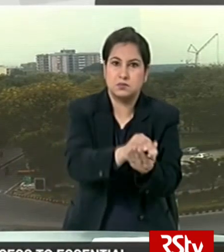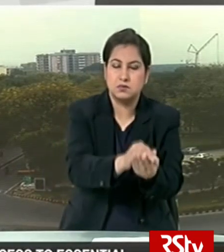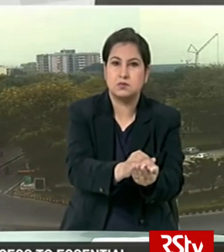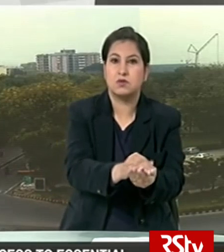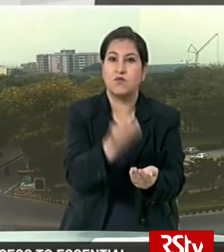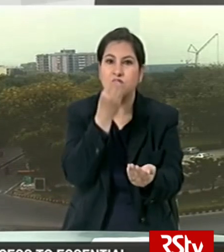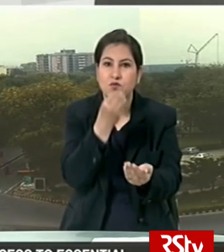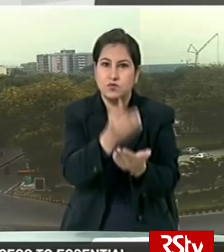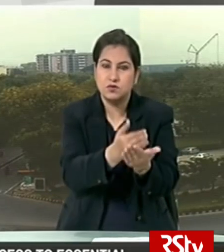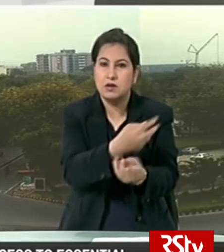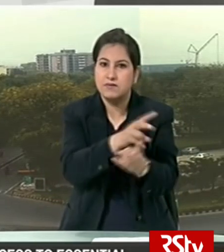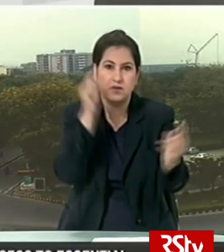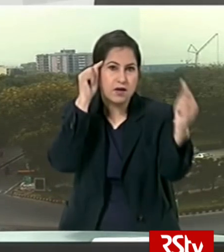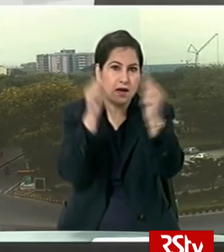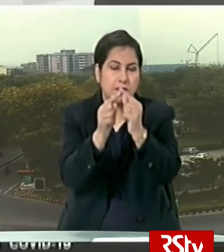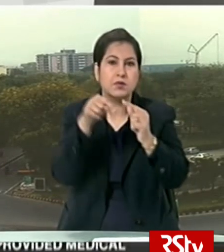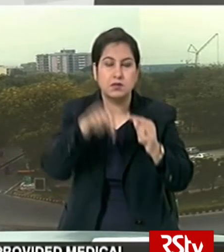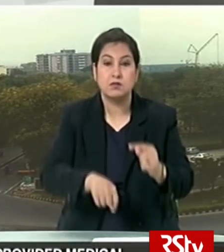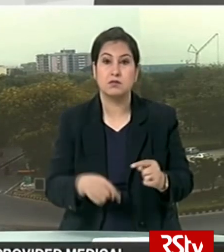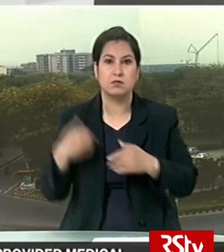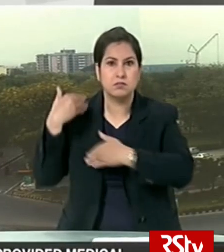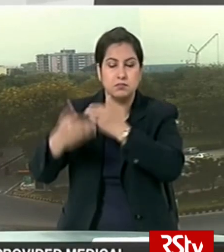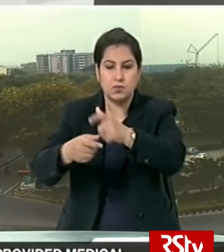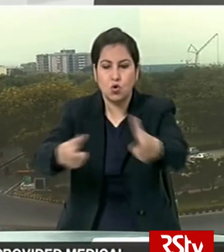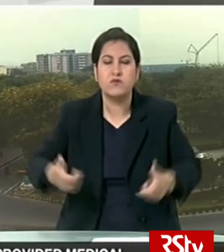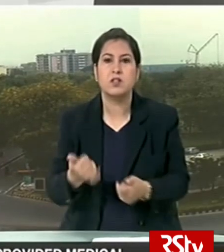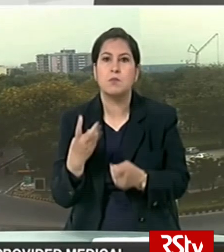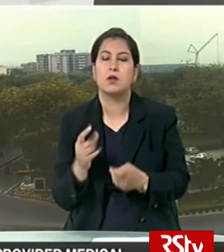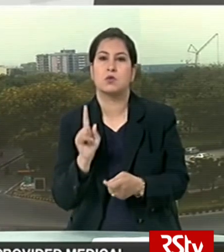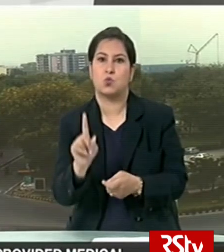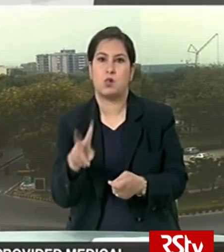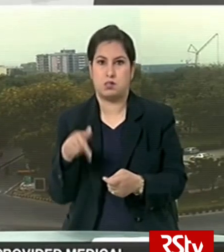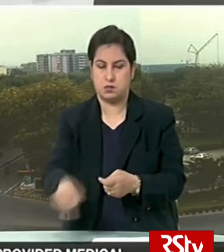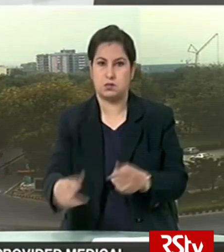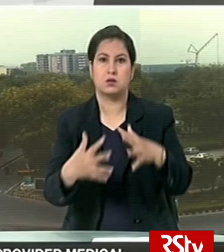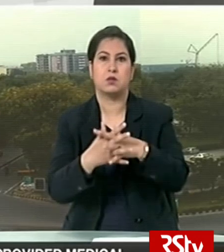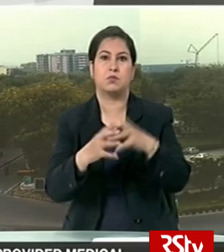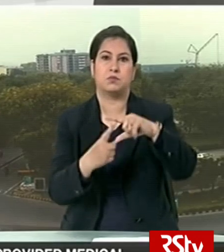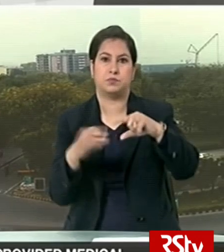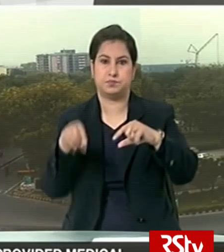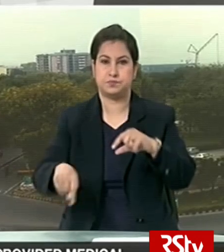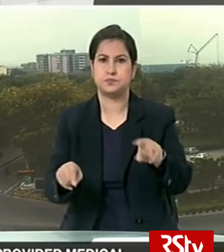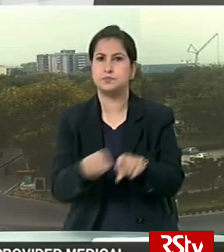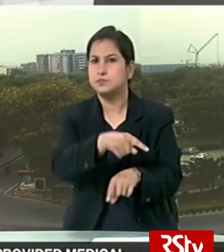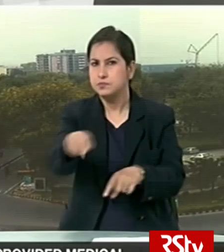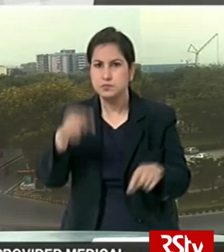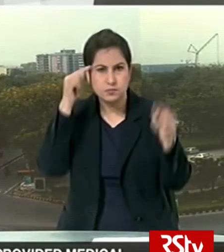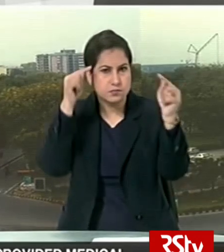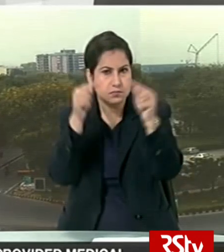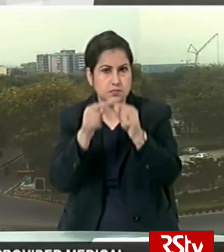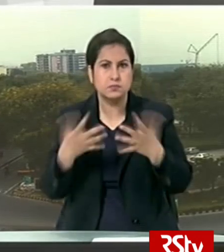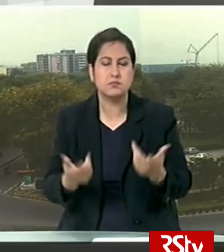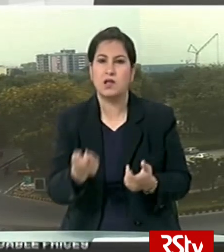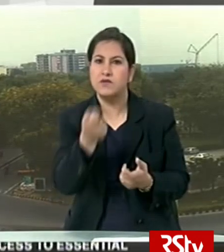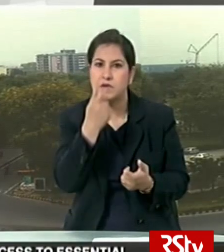stockholding for food security purposes by the 12th Ministerial Conference of the WTO Widely regarded